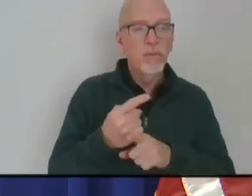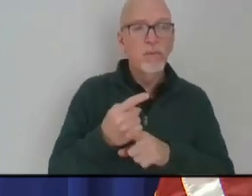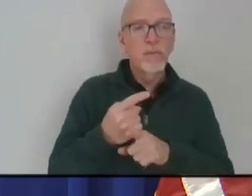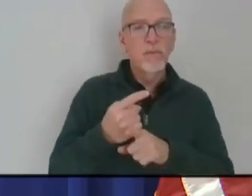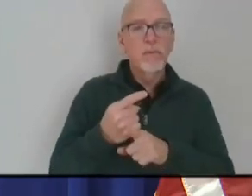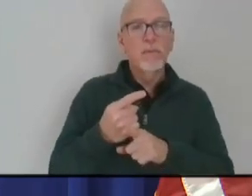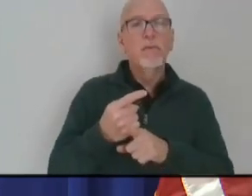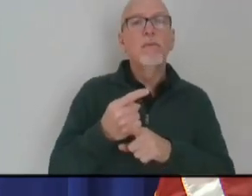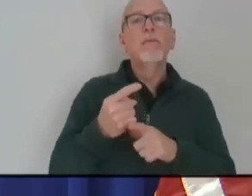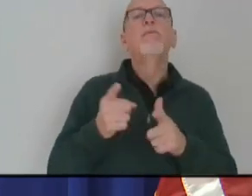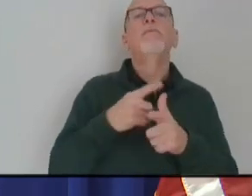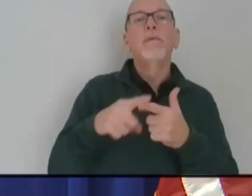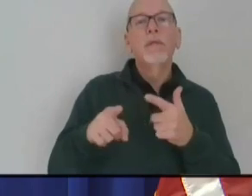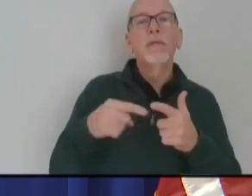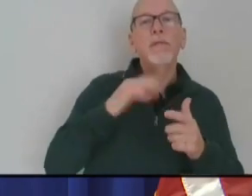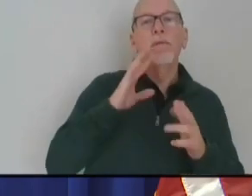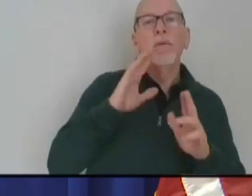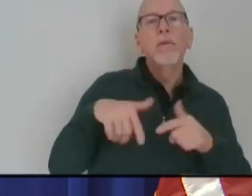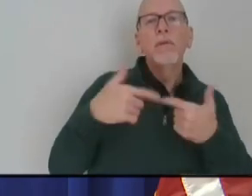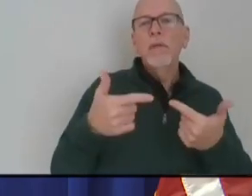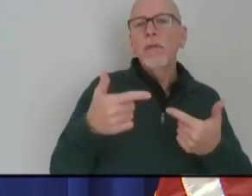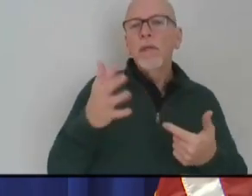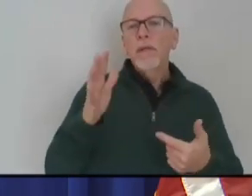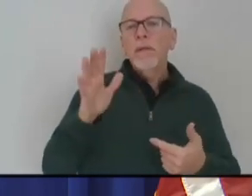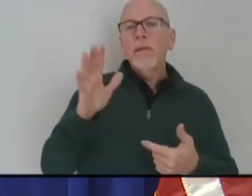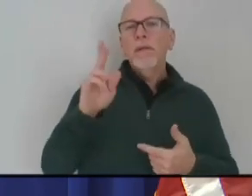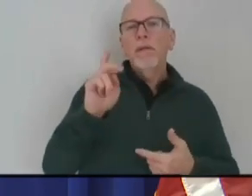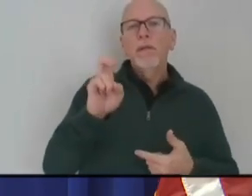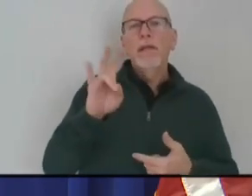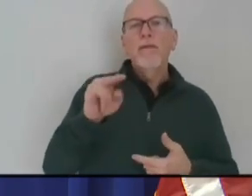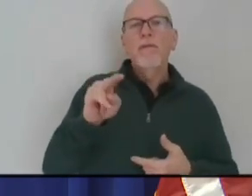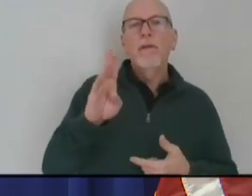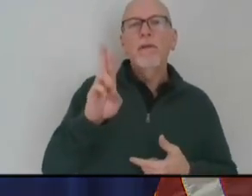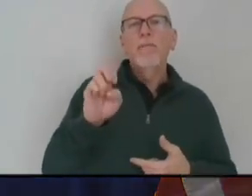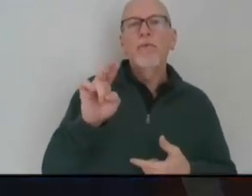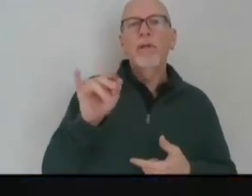and then we'll go to Kevin Brenninger and Brian Burton.